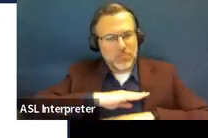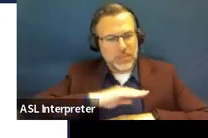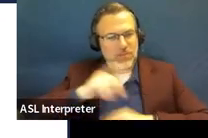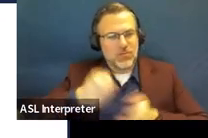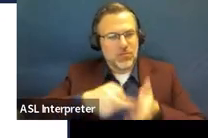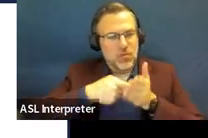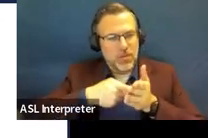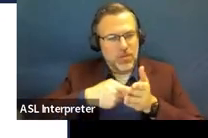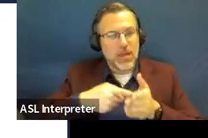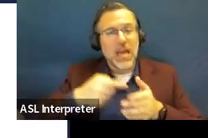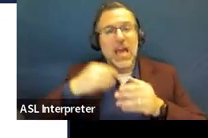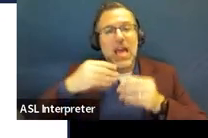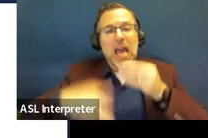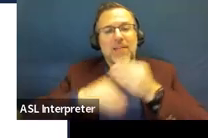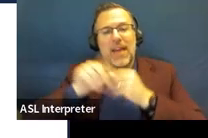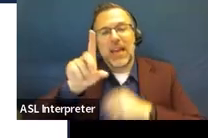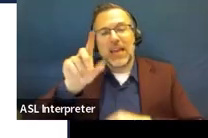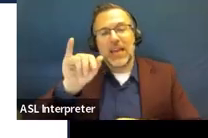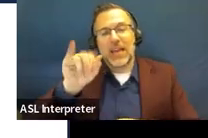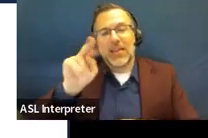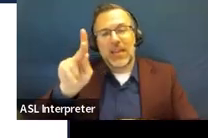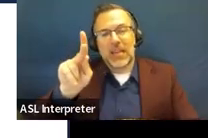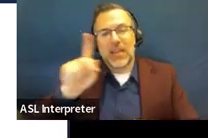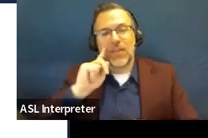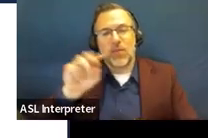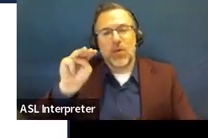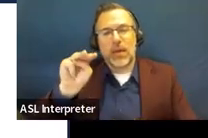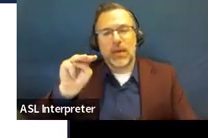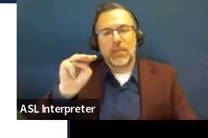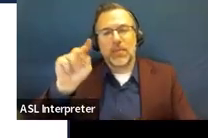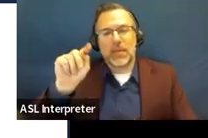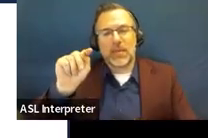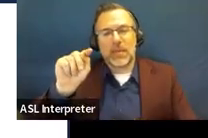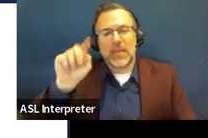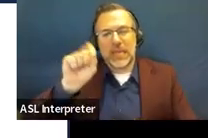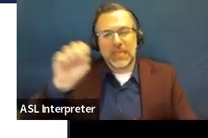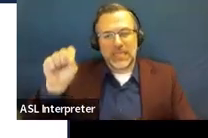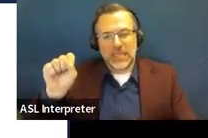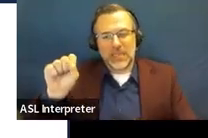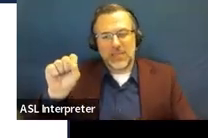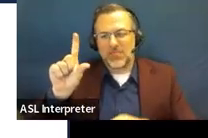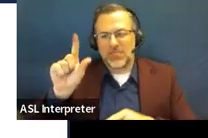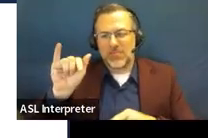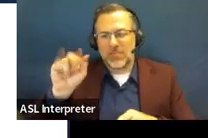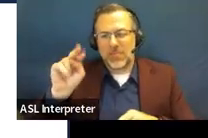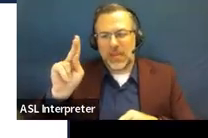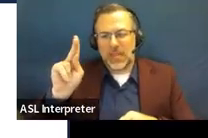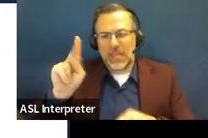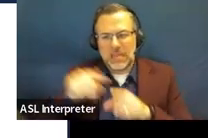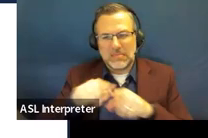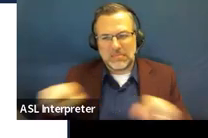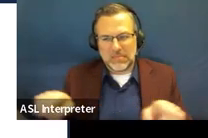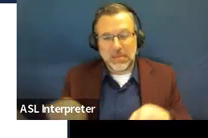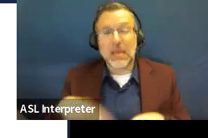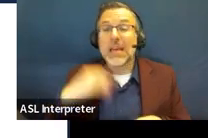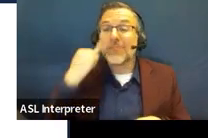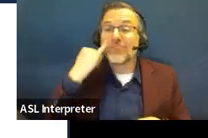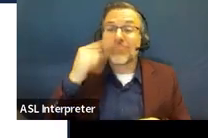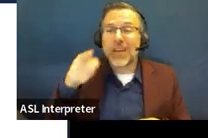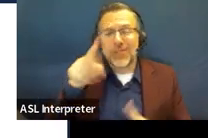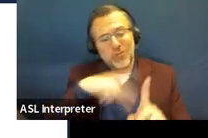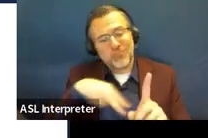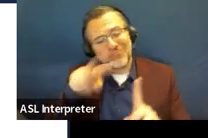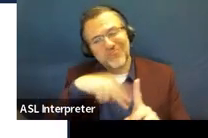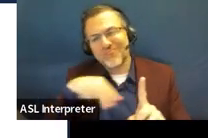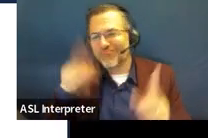has an awesome wealth of information. But this is just kind of a reminder that if you determine that a student isn't eligible for services,